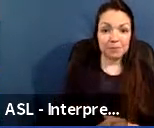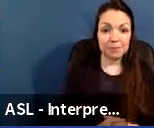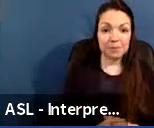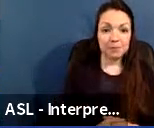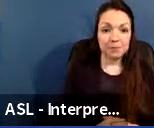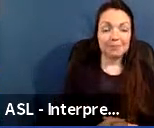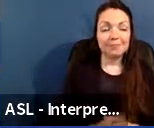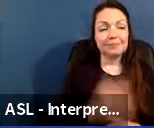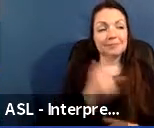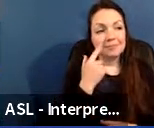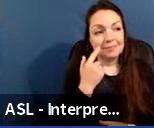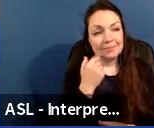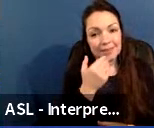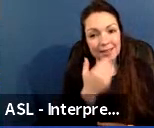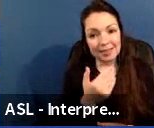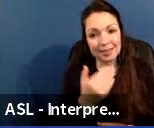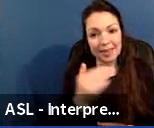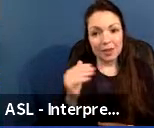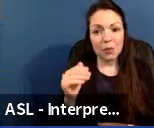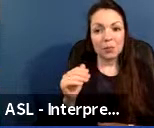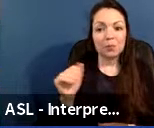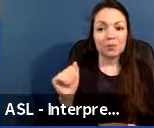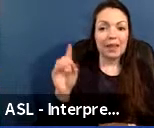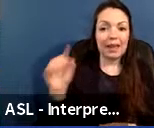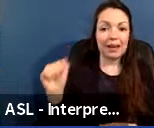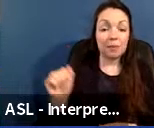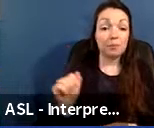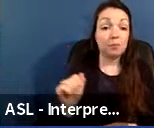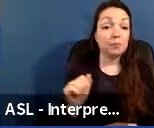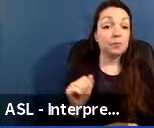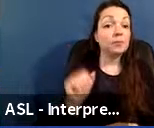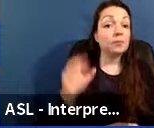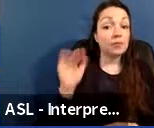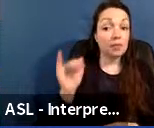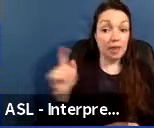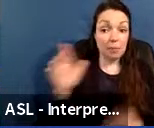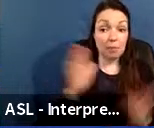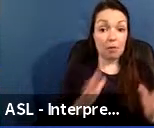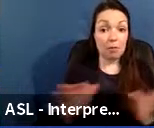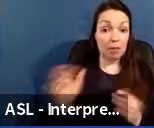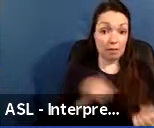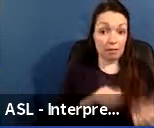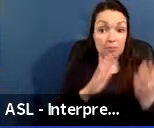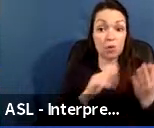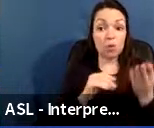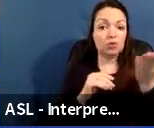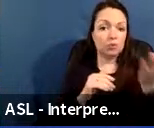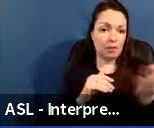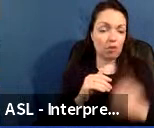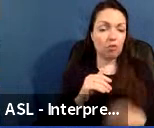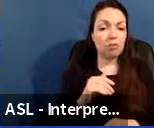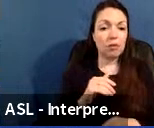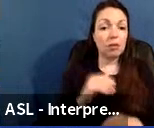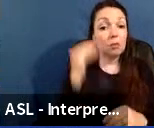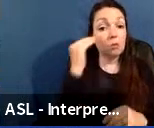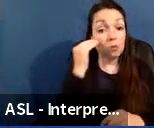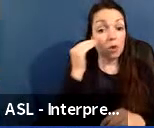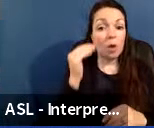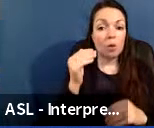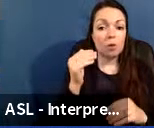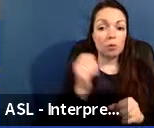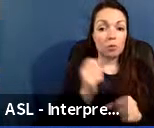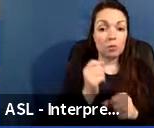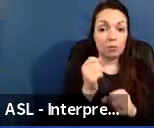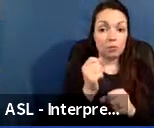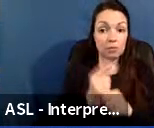Thank you, Ada. Our capital planning approach is outlined here, but it's important to note that the annual capital plan is based on available